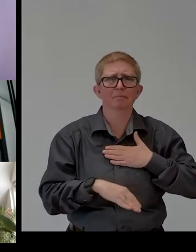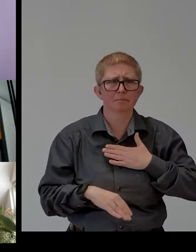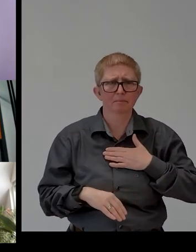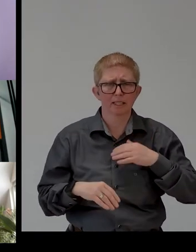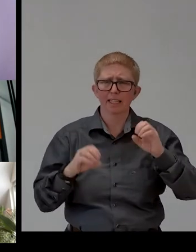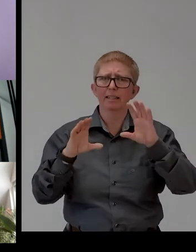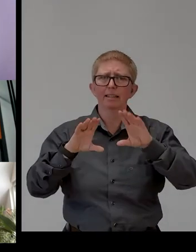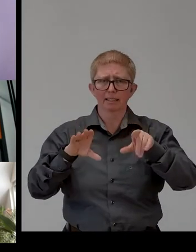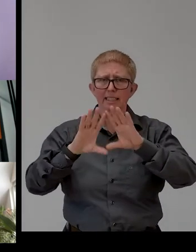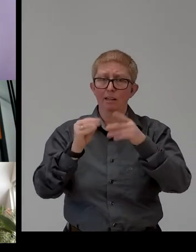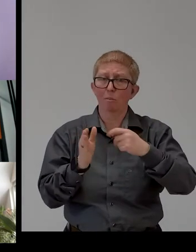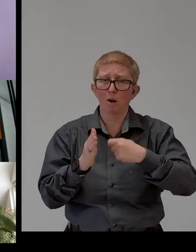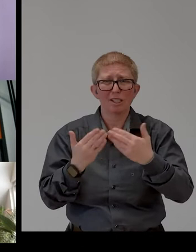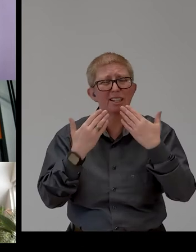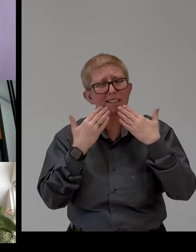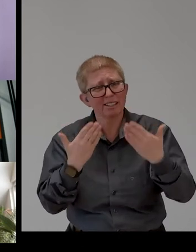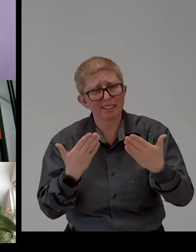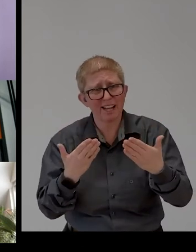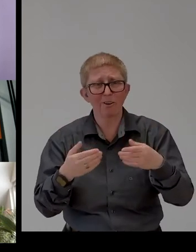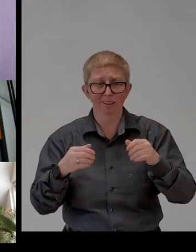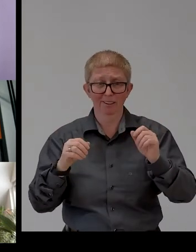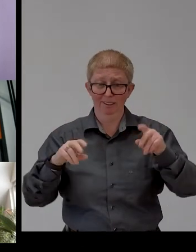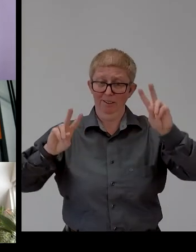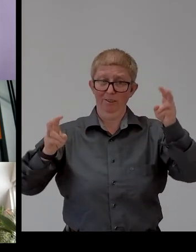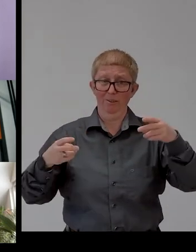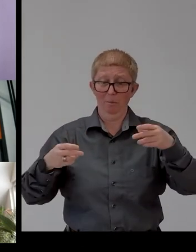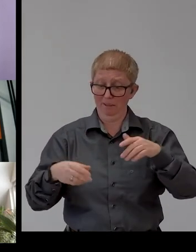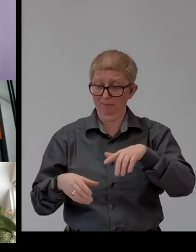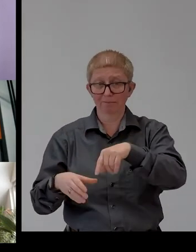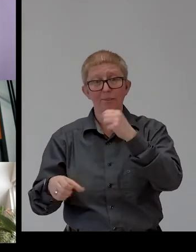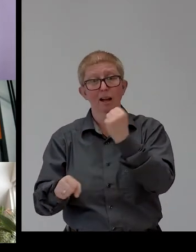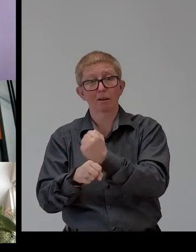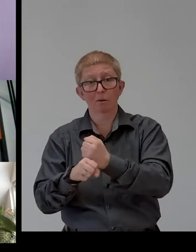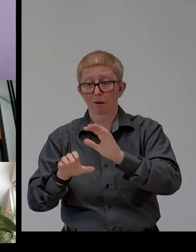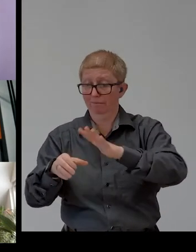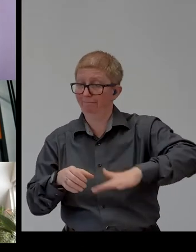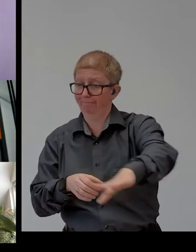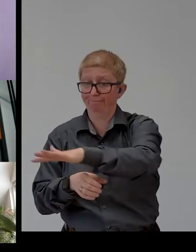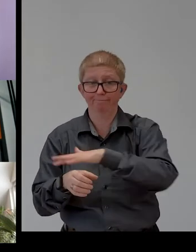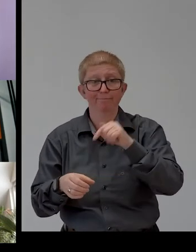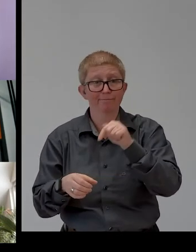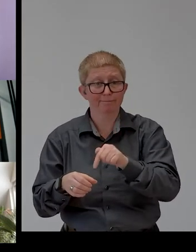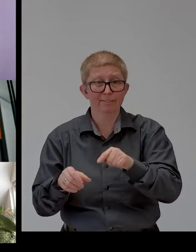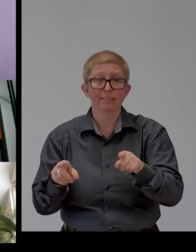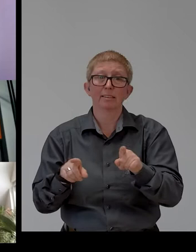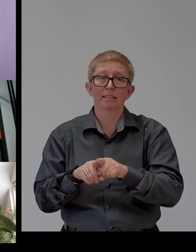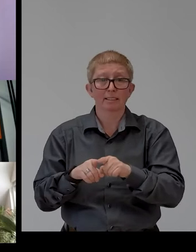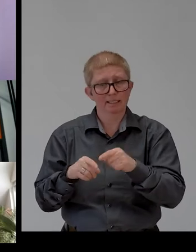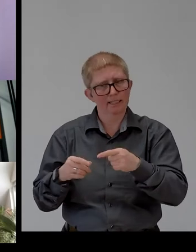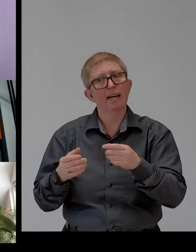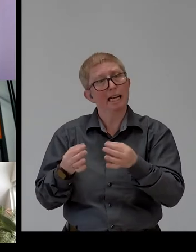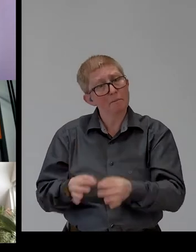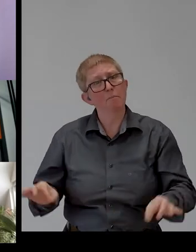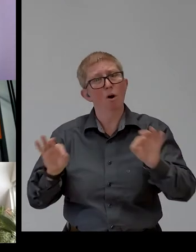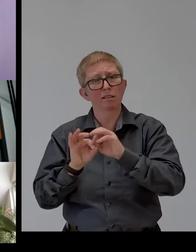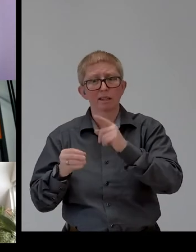elevating the critical importance of employment throughout the world and the recognition of the necessity of increasing economic self-sufficiency